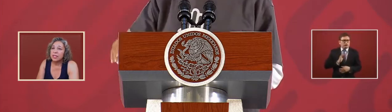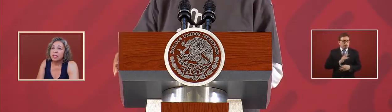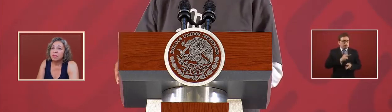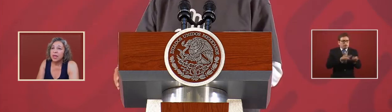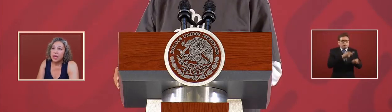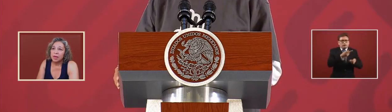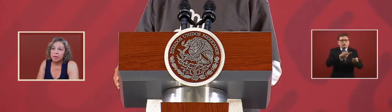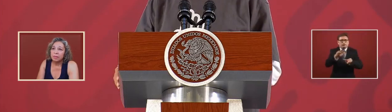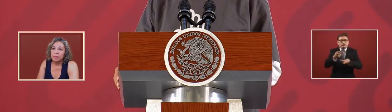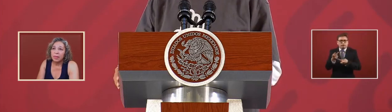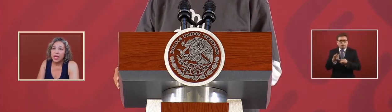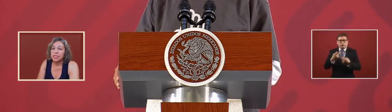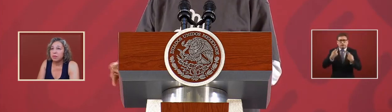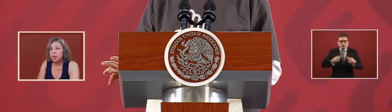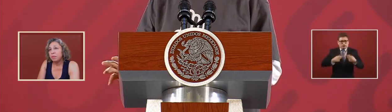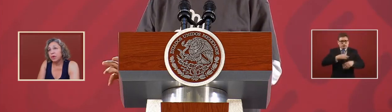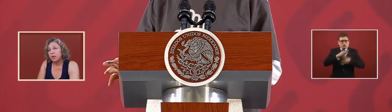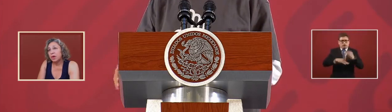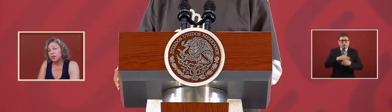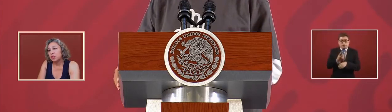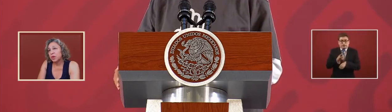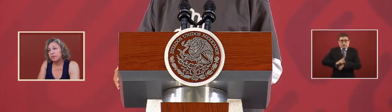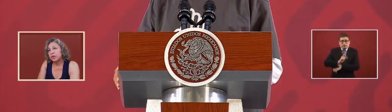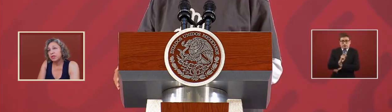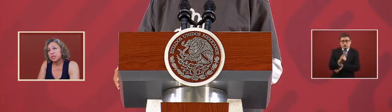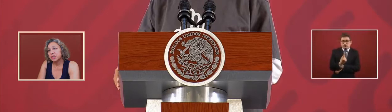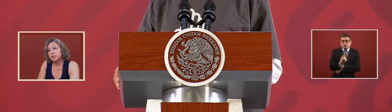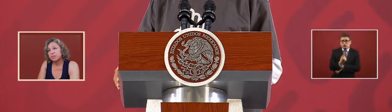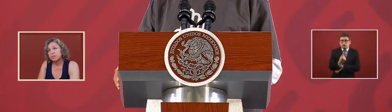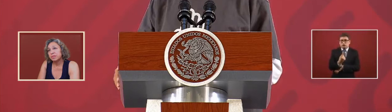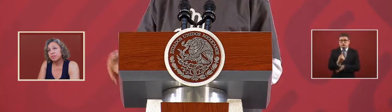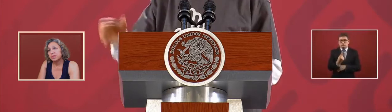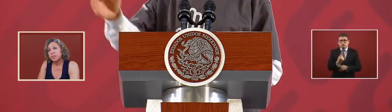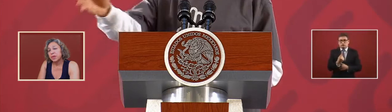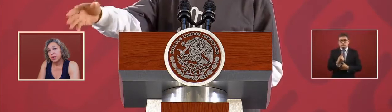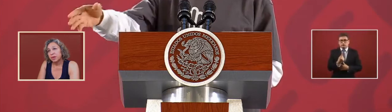ask them ahead ask the people on the 21st